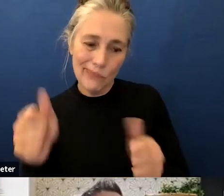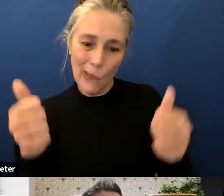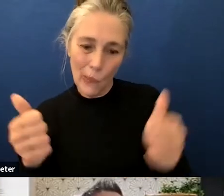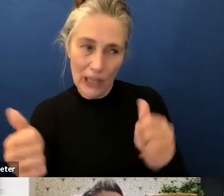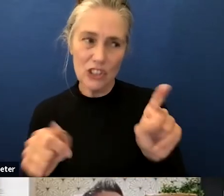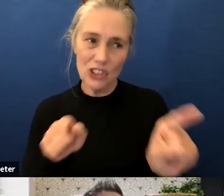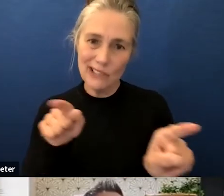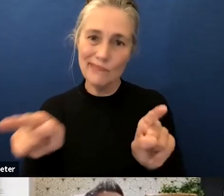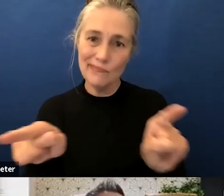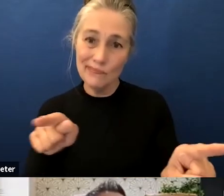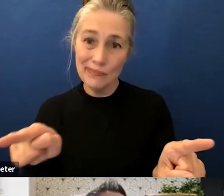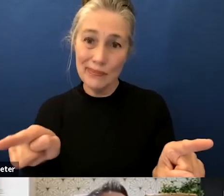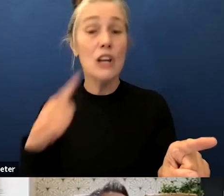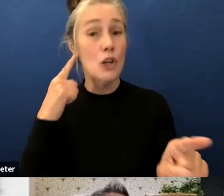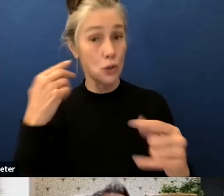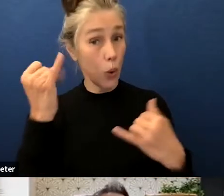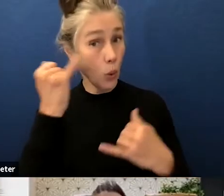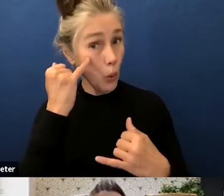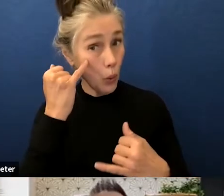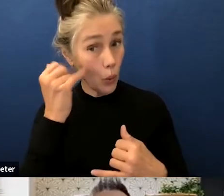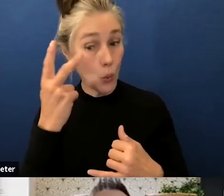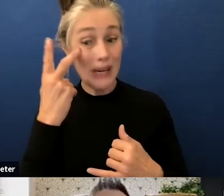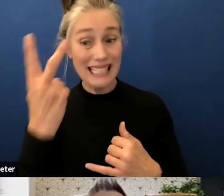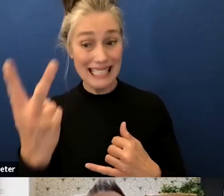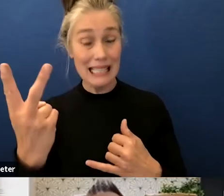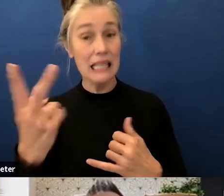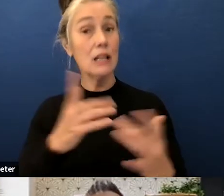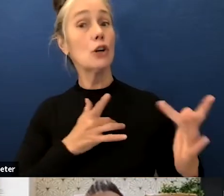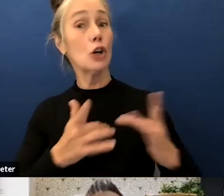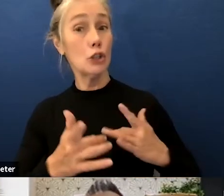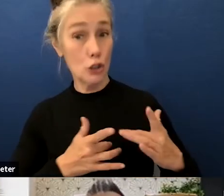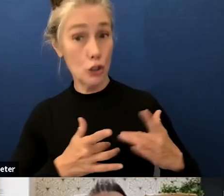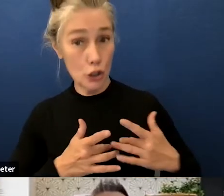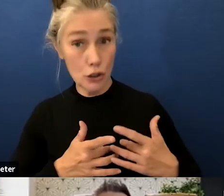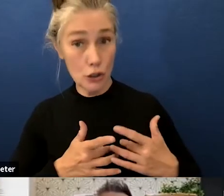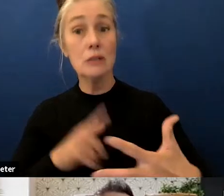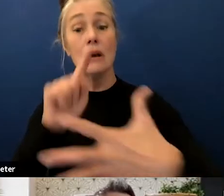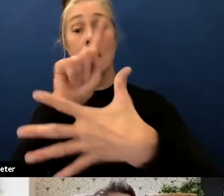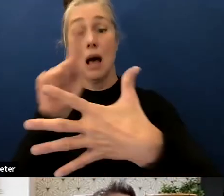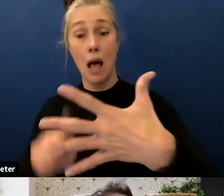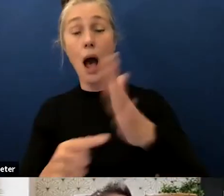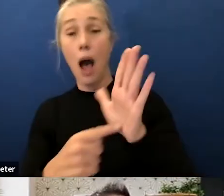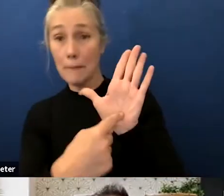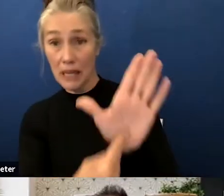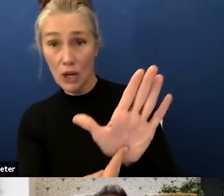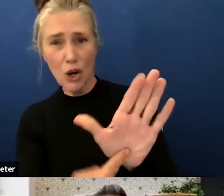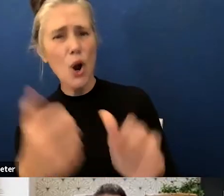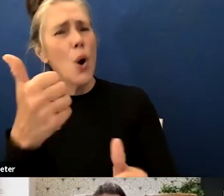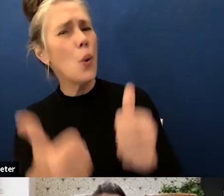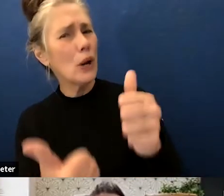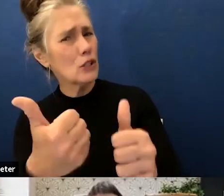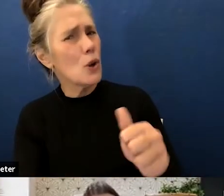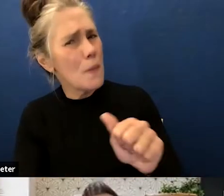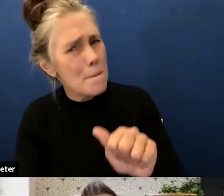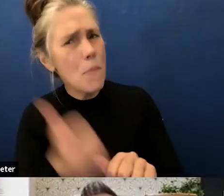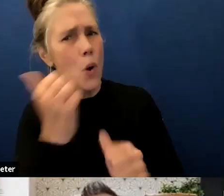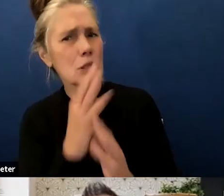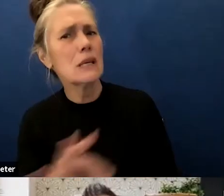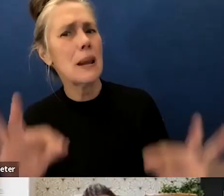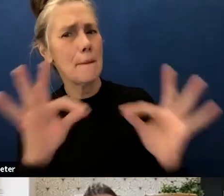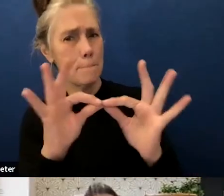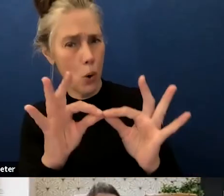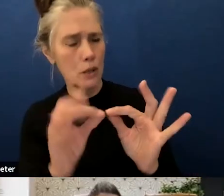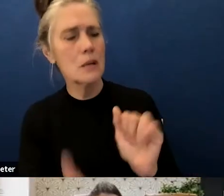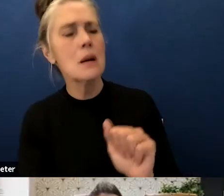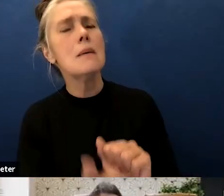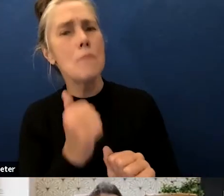considerations that are up here which ones make the most sense for the school district for the people that live in the community and what